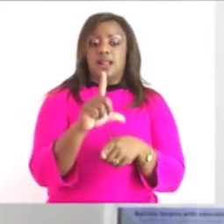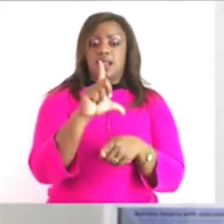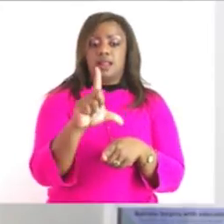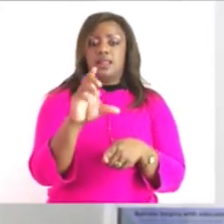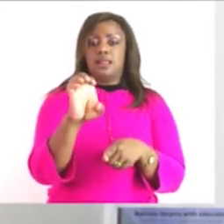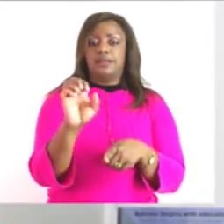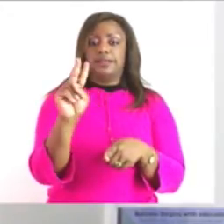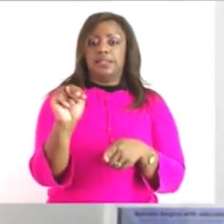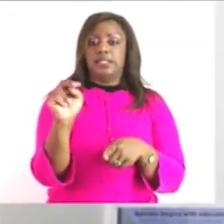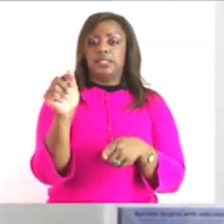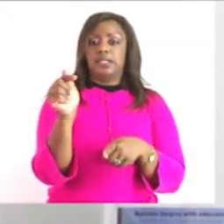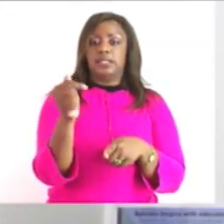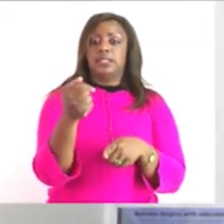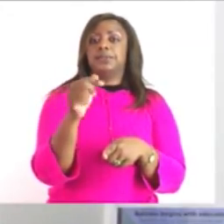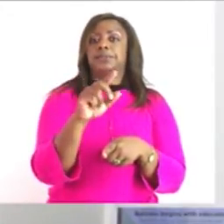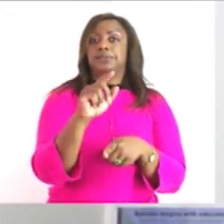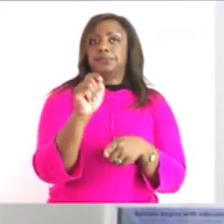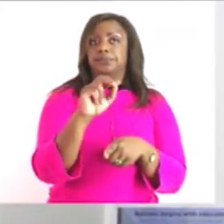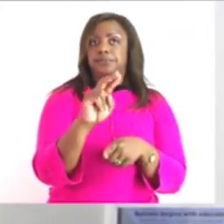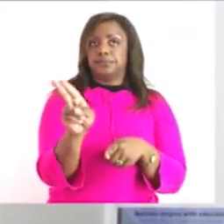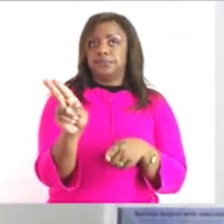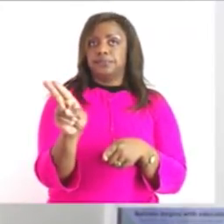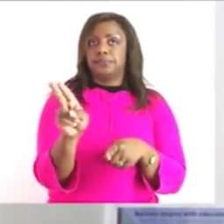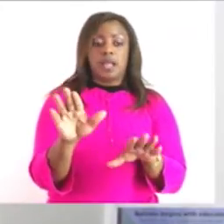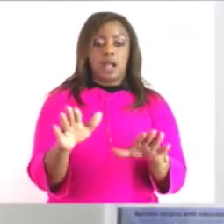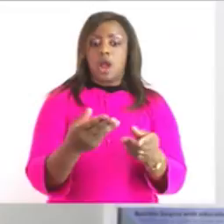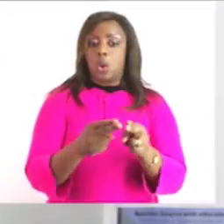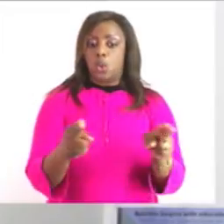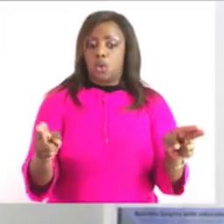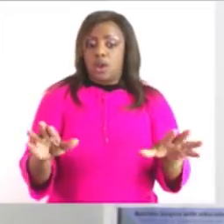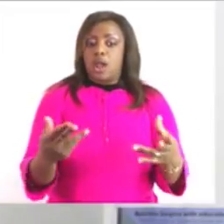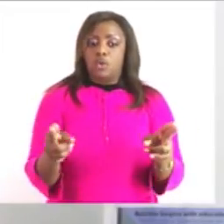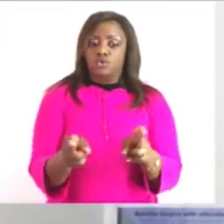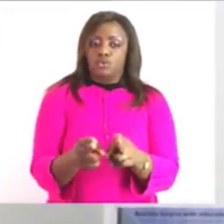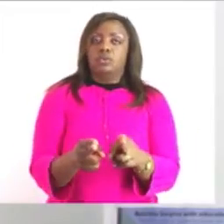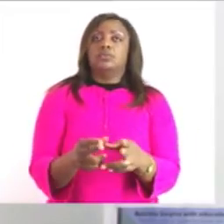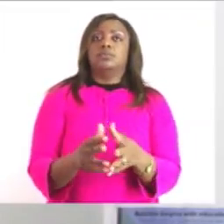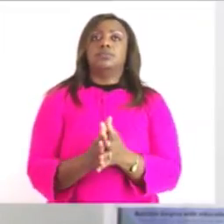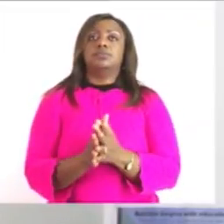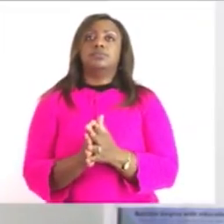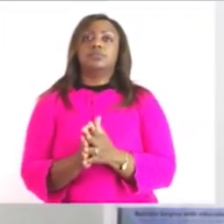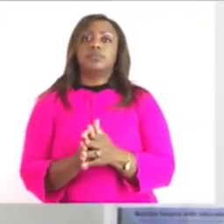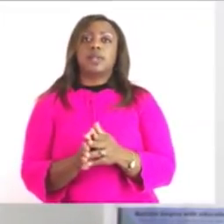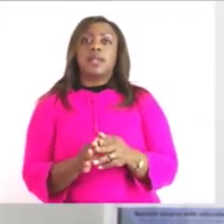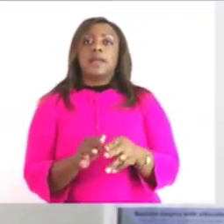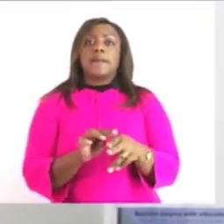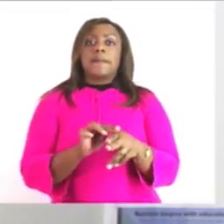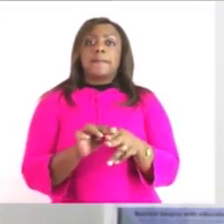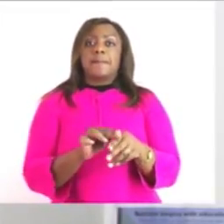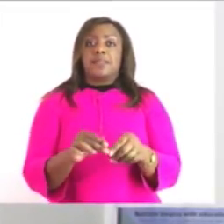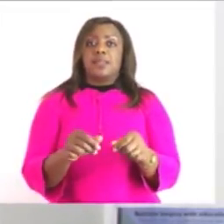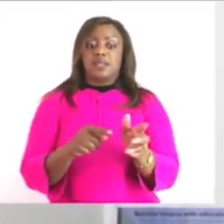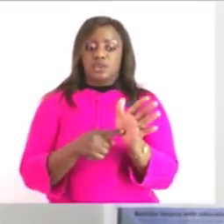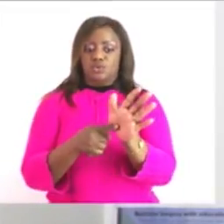can do this also at home so we are going to do it on the table